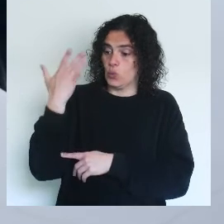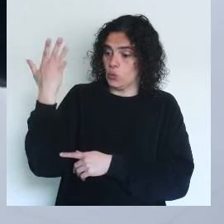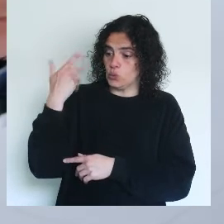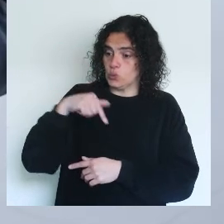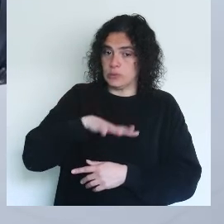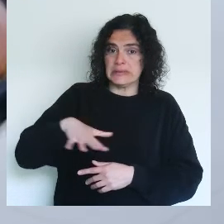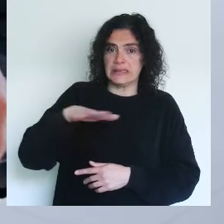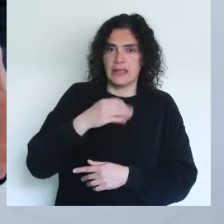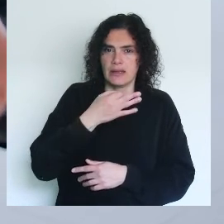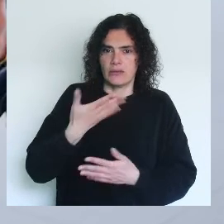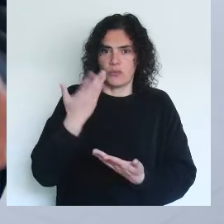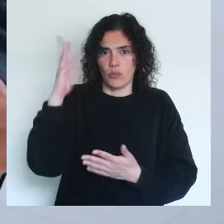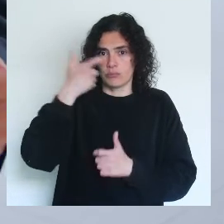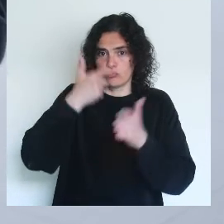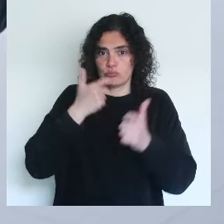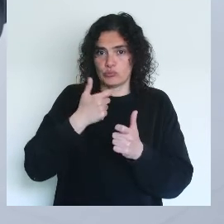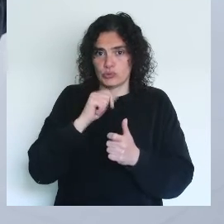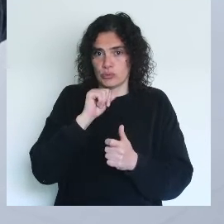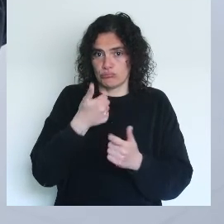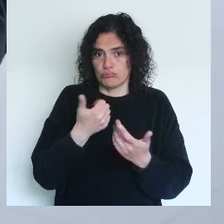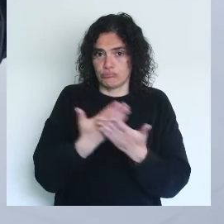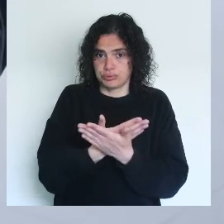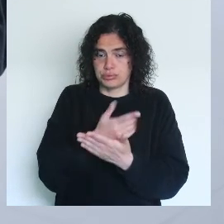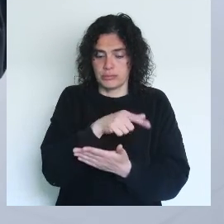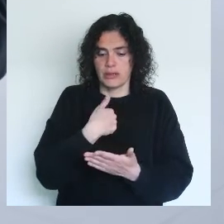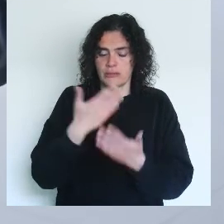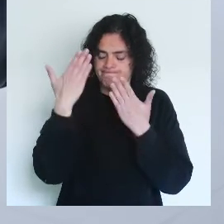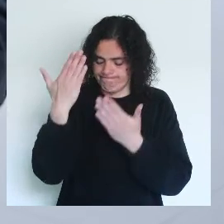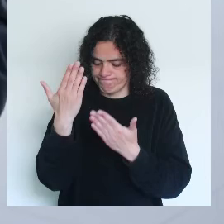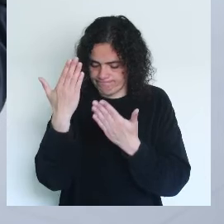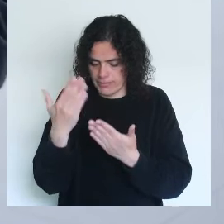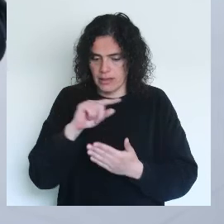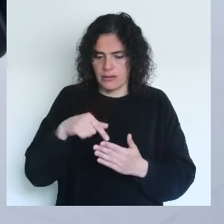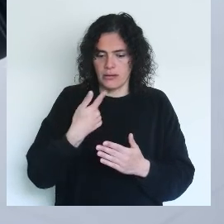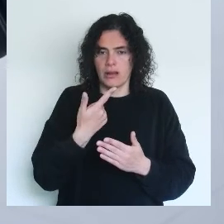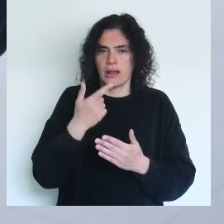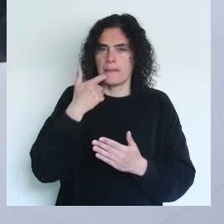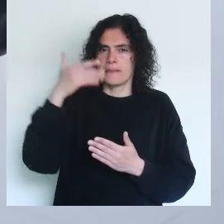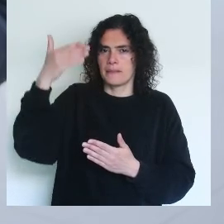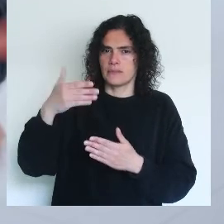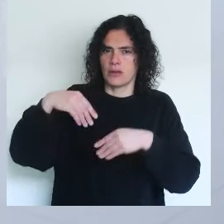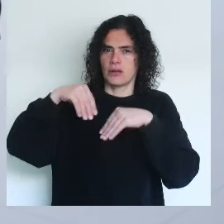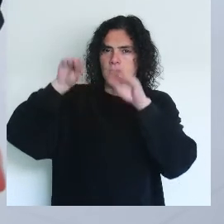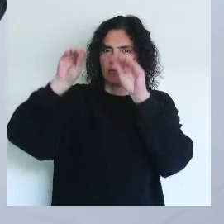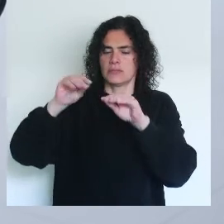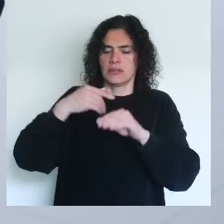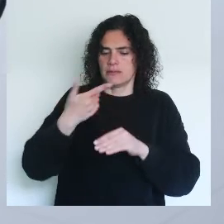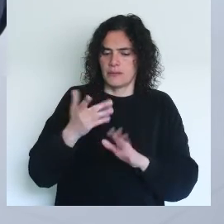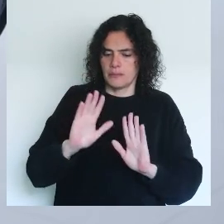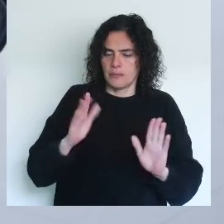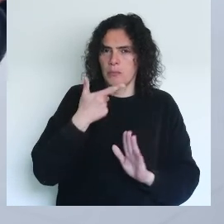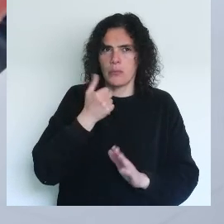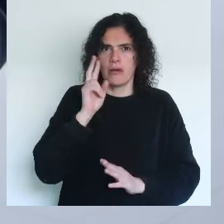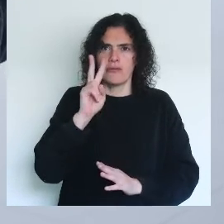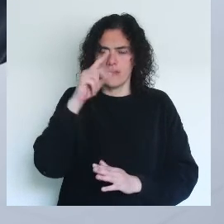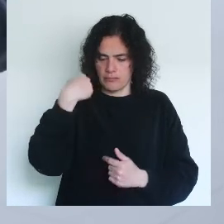culture, when you're mourning someone, when someone just passed away, you cover your mirror. You cannot